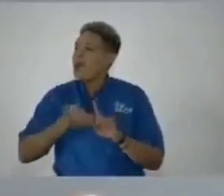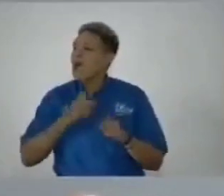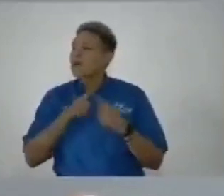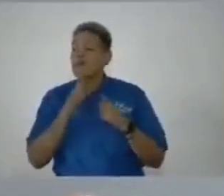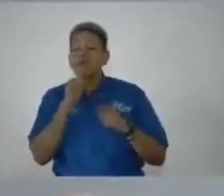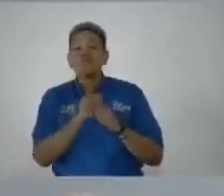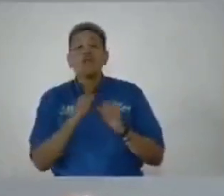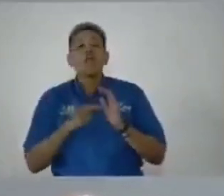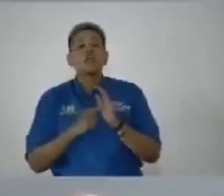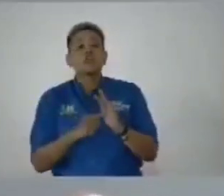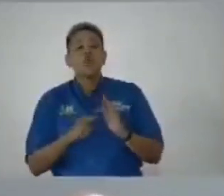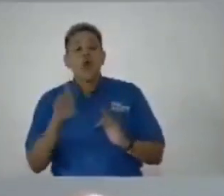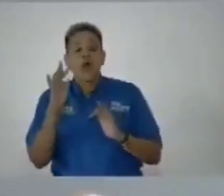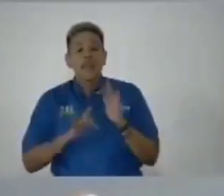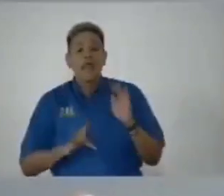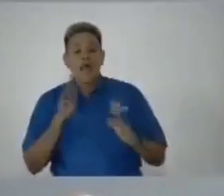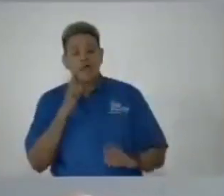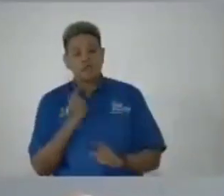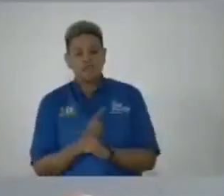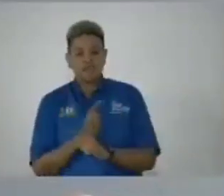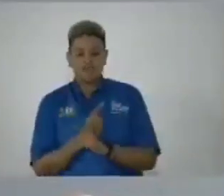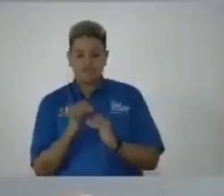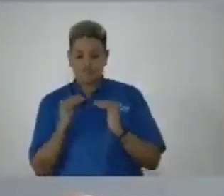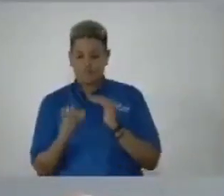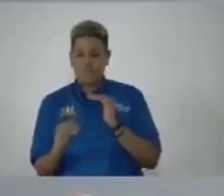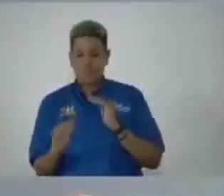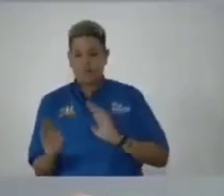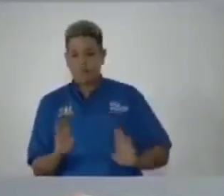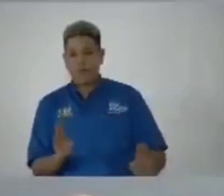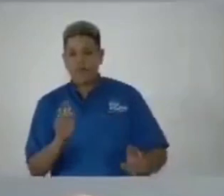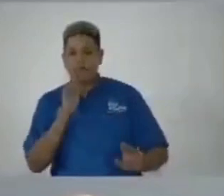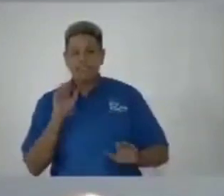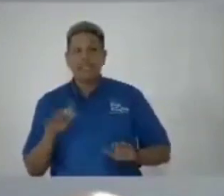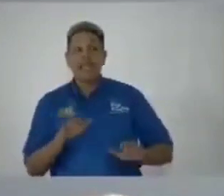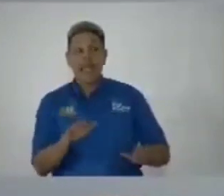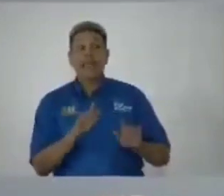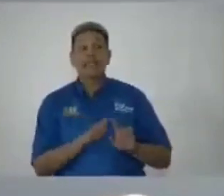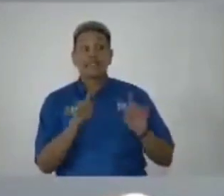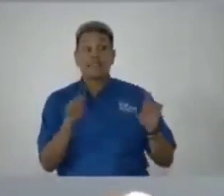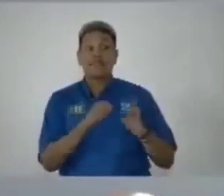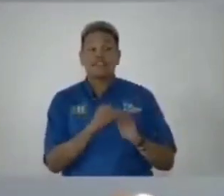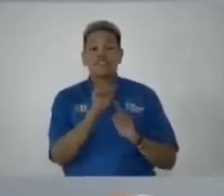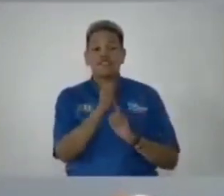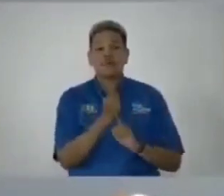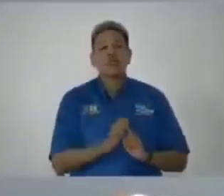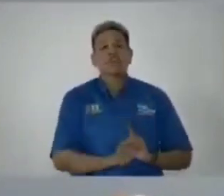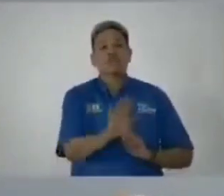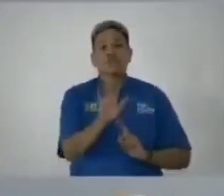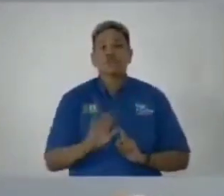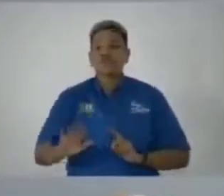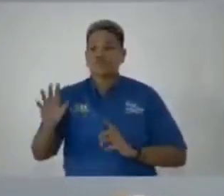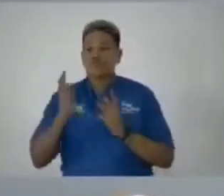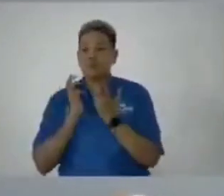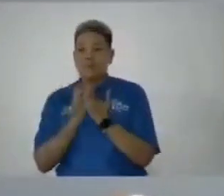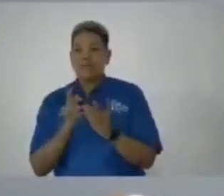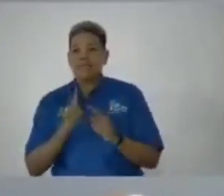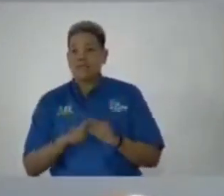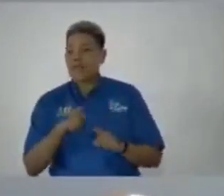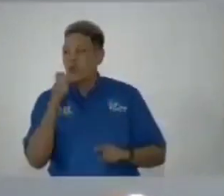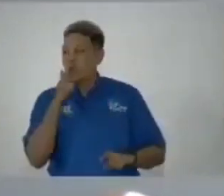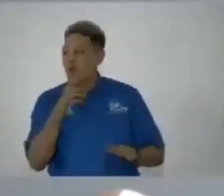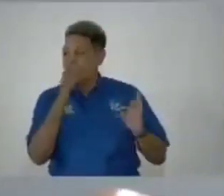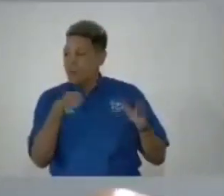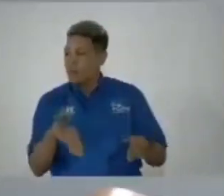shows a lack of even-handedness as they act differently in certain circumstances depending on which